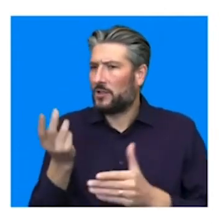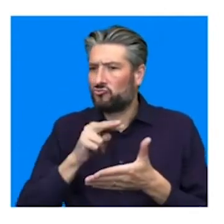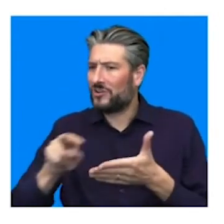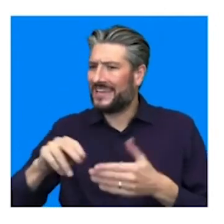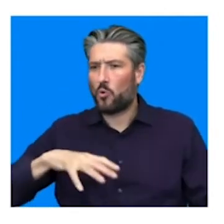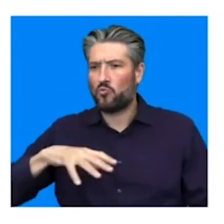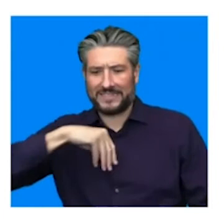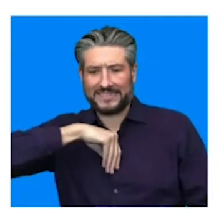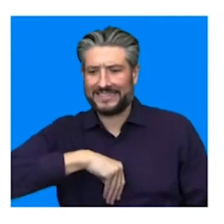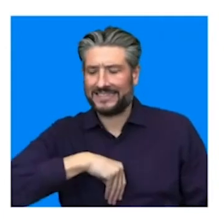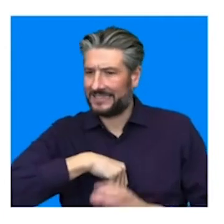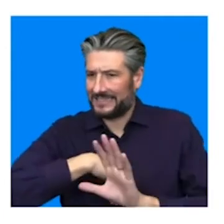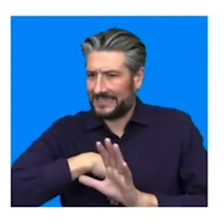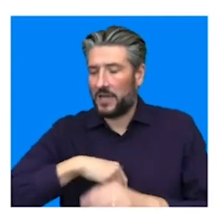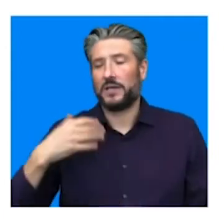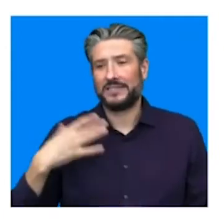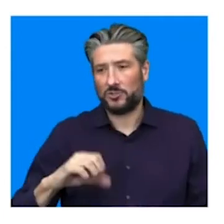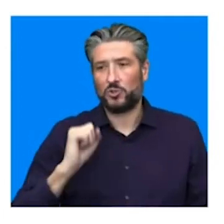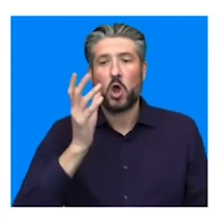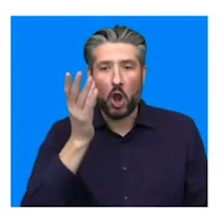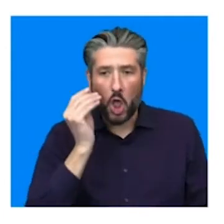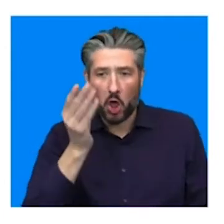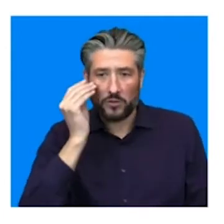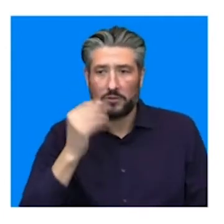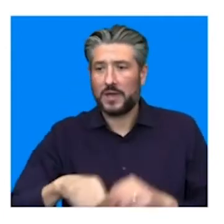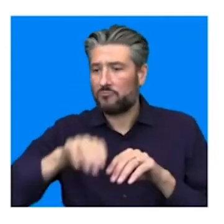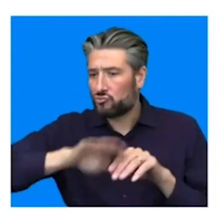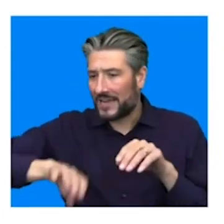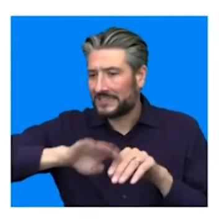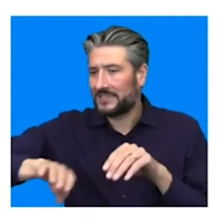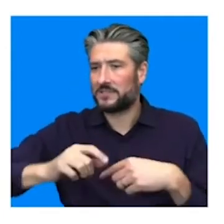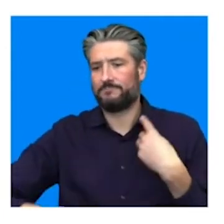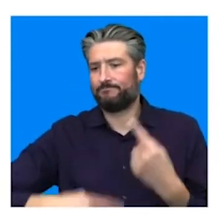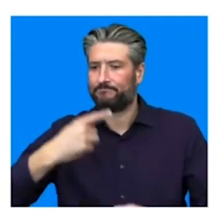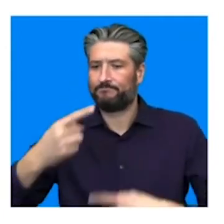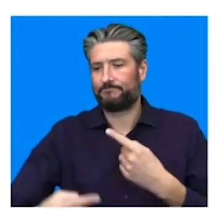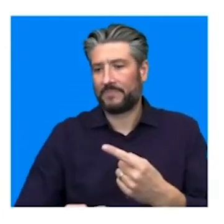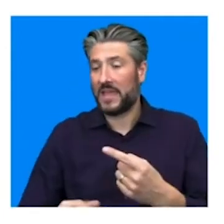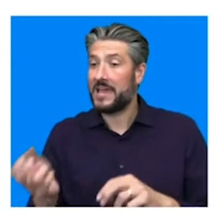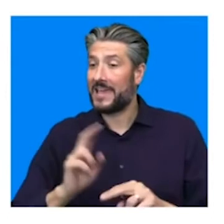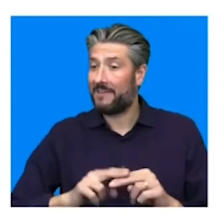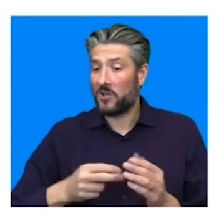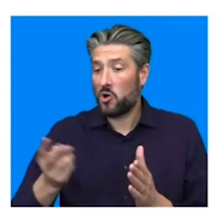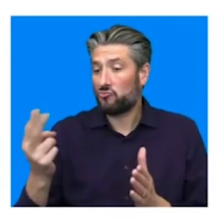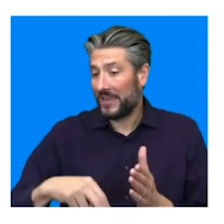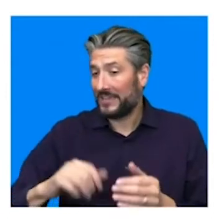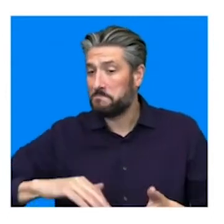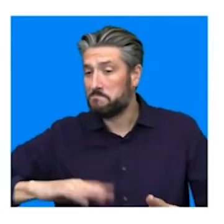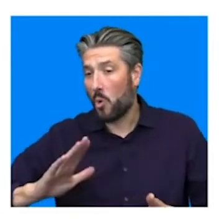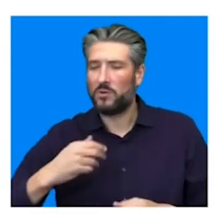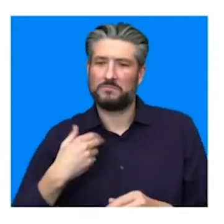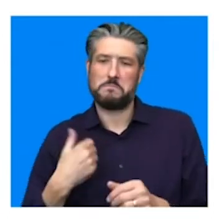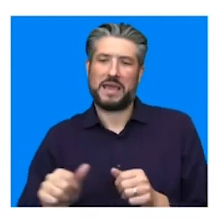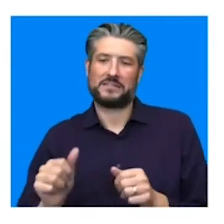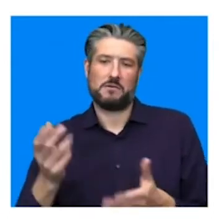to practice it and you have to keep at it. know, the more you read, the better you get at it. You know, it's like playing